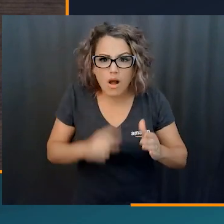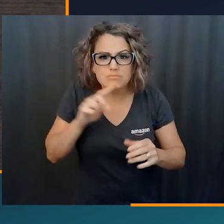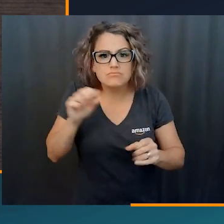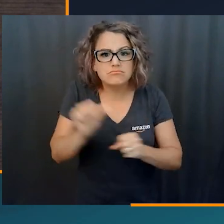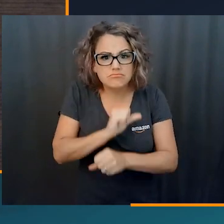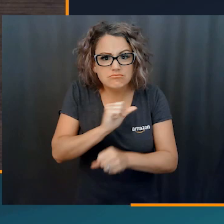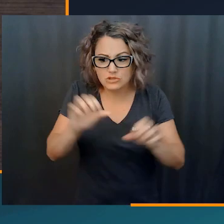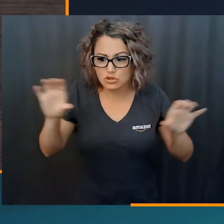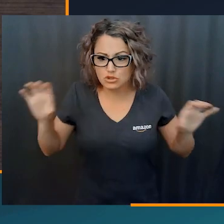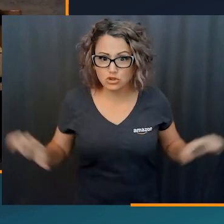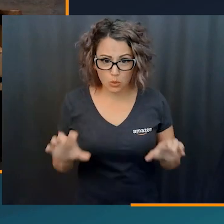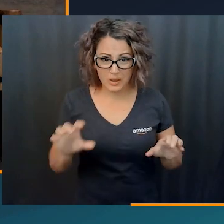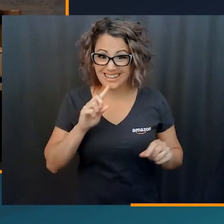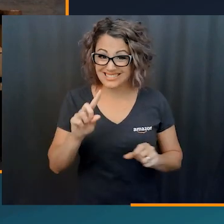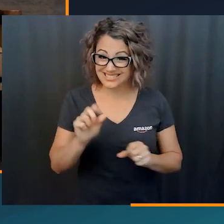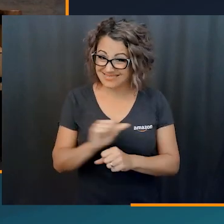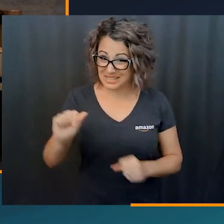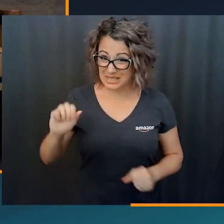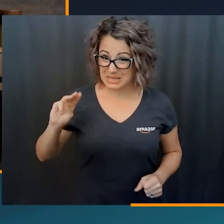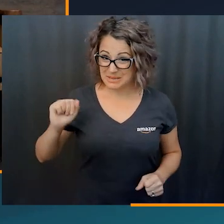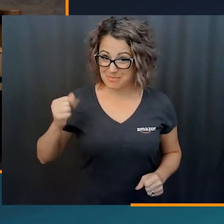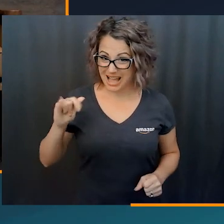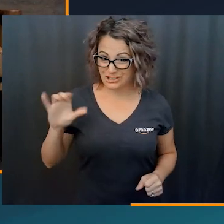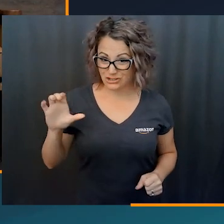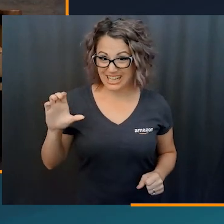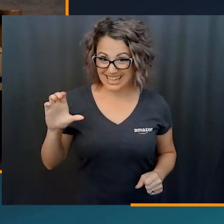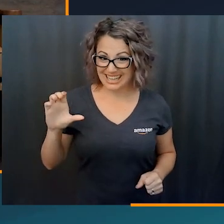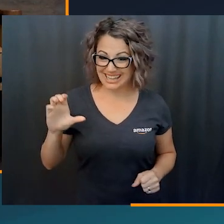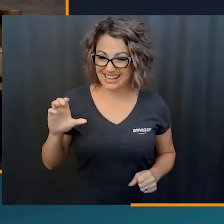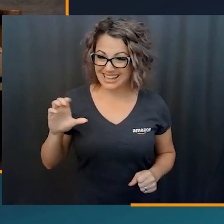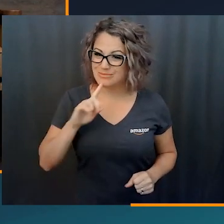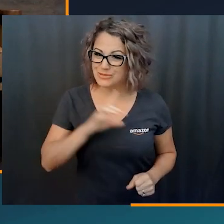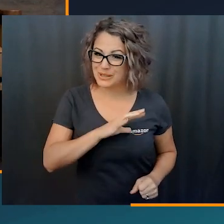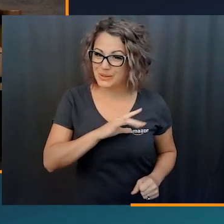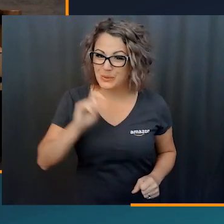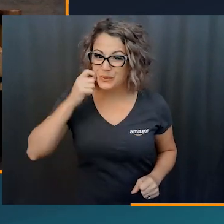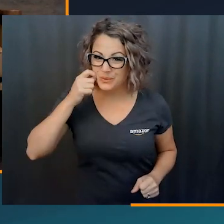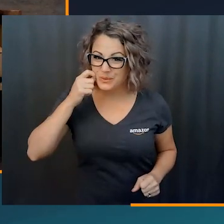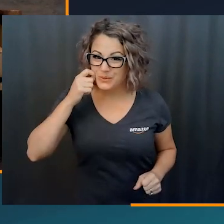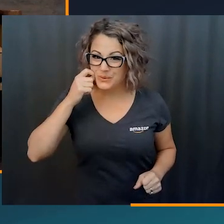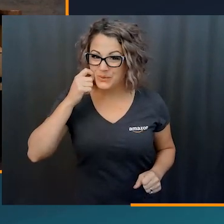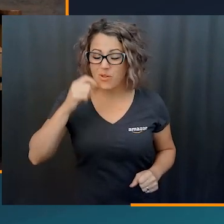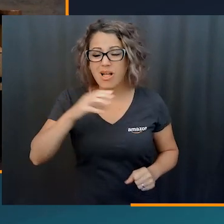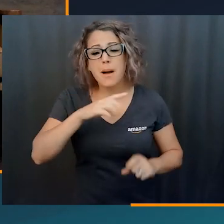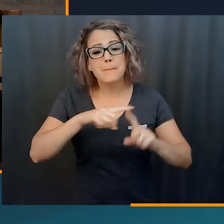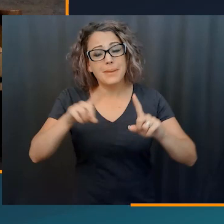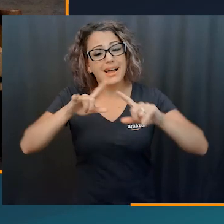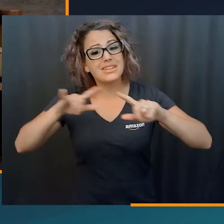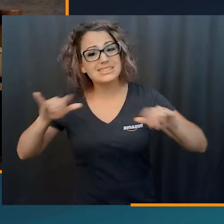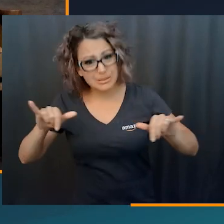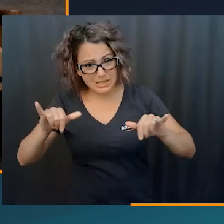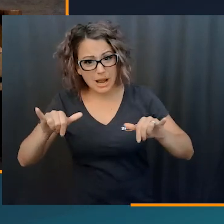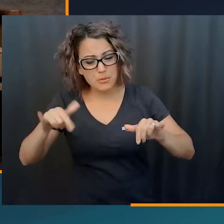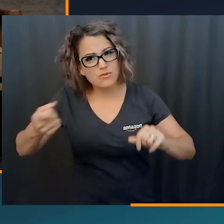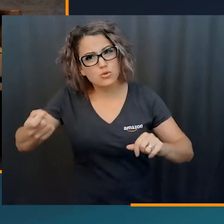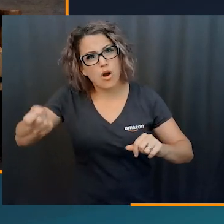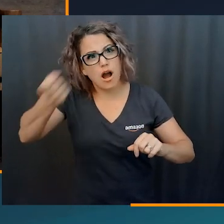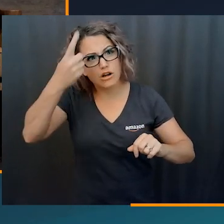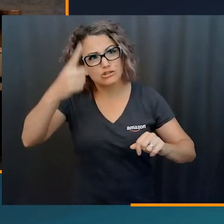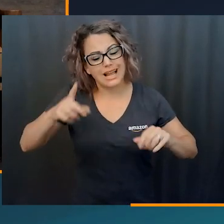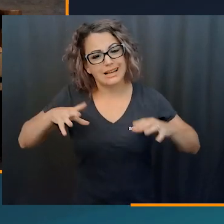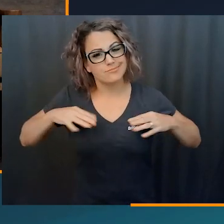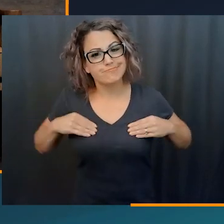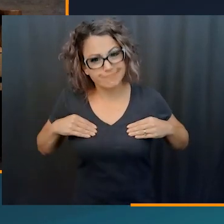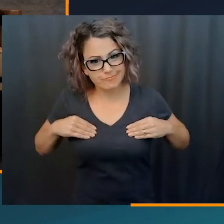go in is magic every single day. And just taking and